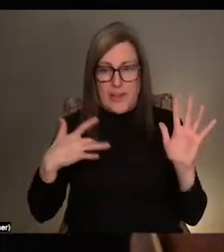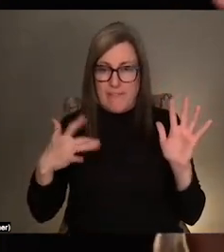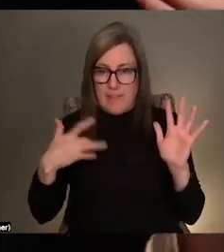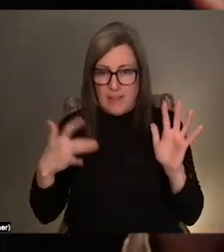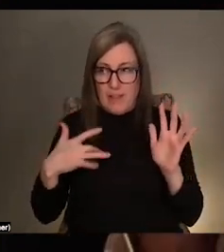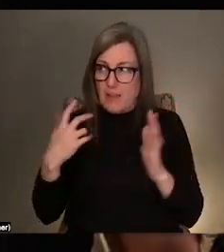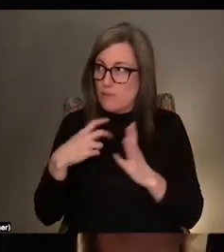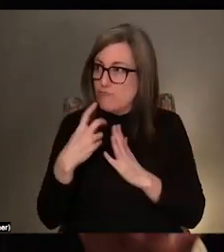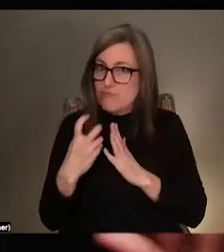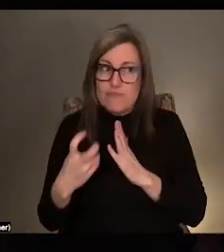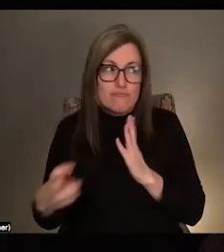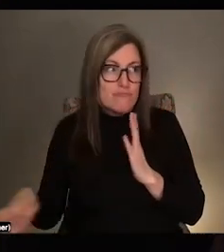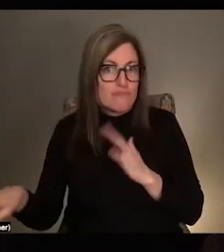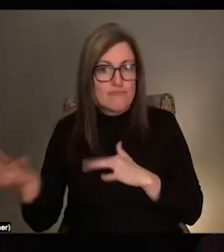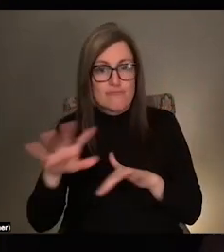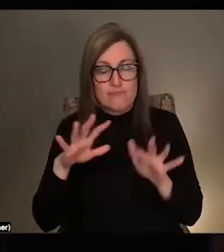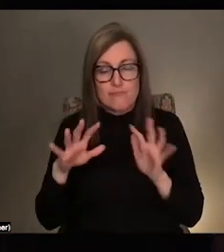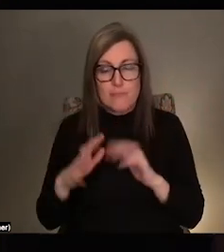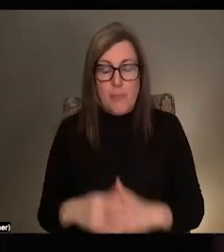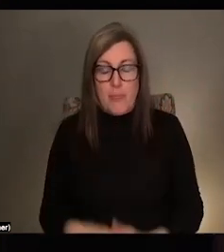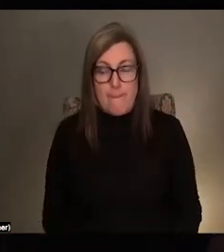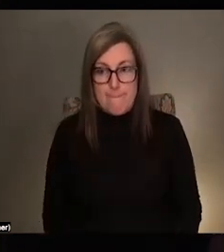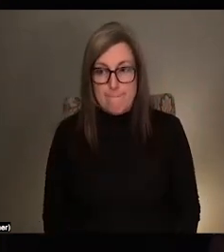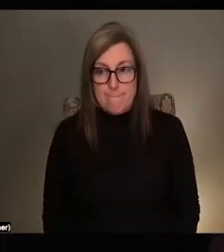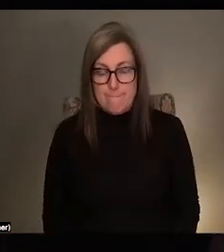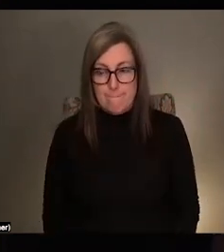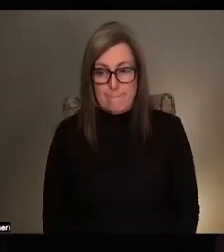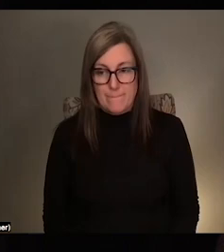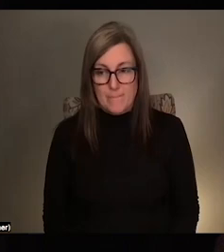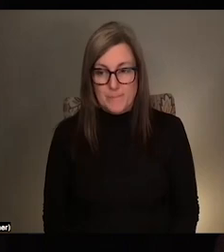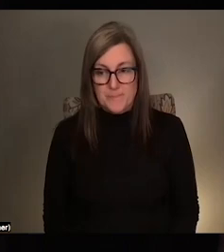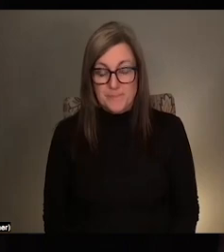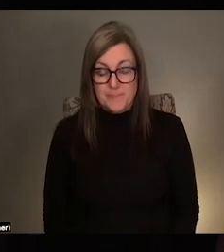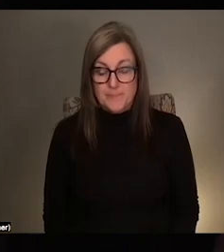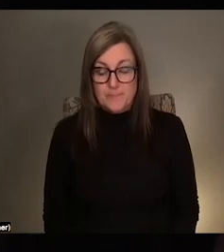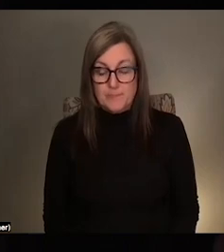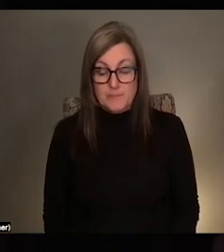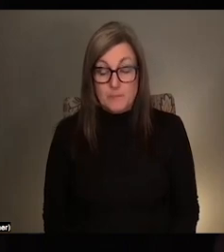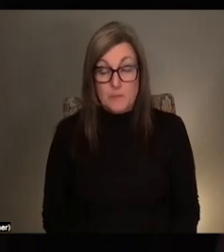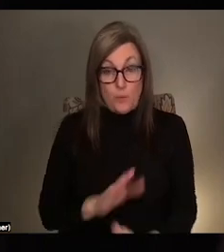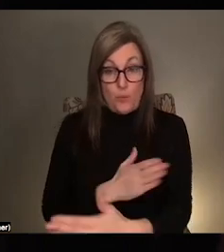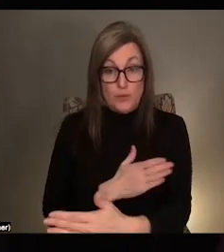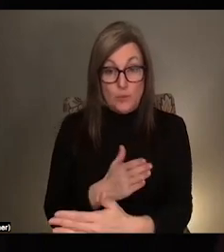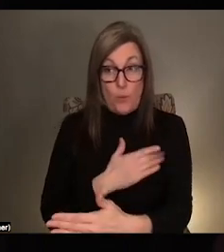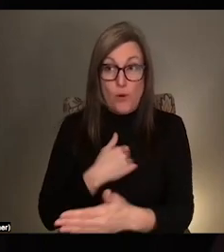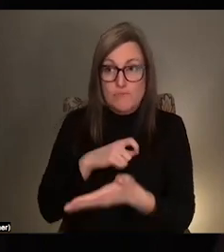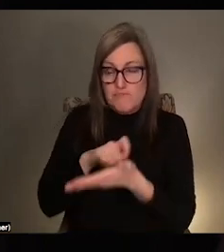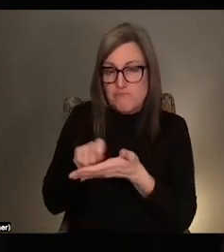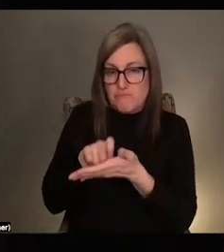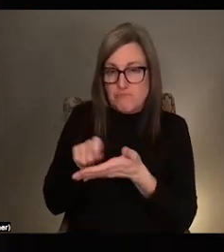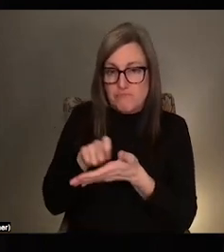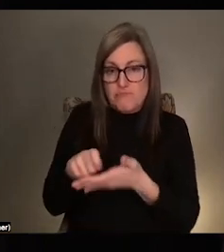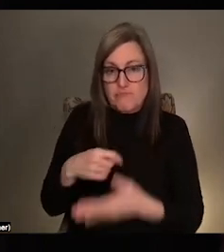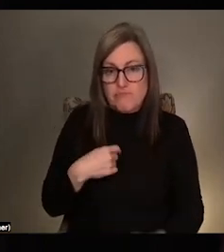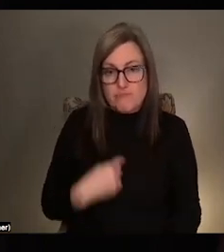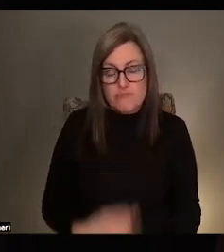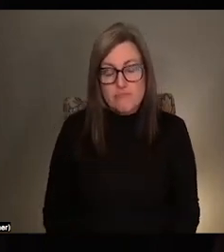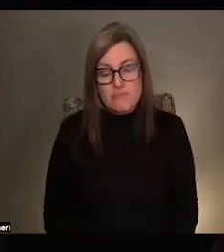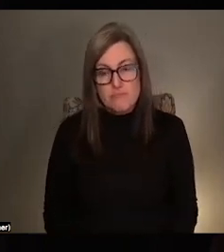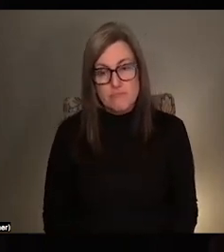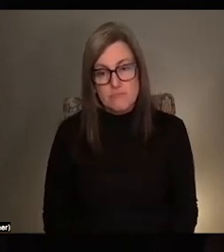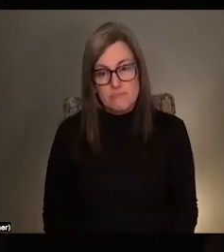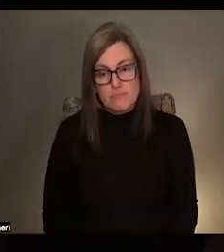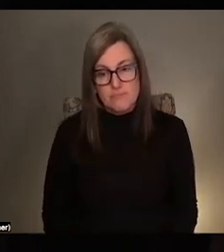circular motion basically. But yeah, so I wrote this score and the score was kind of influenced by,